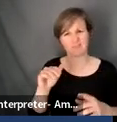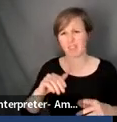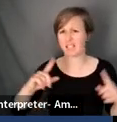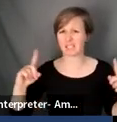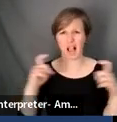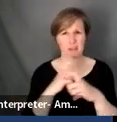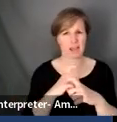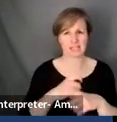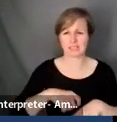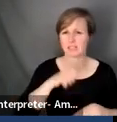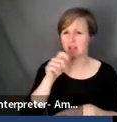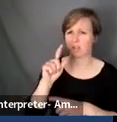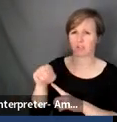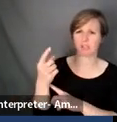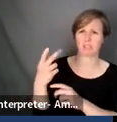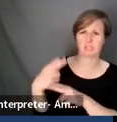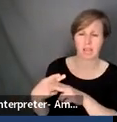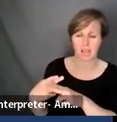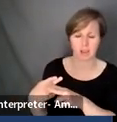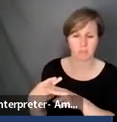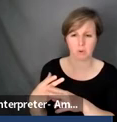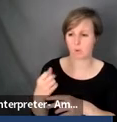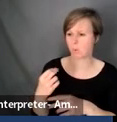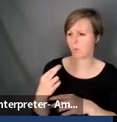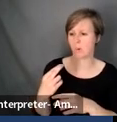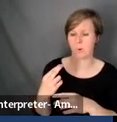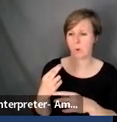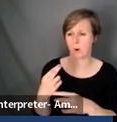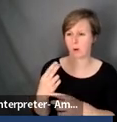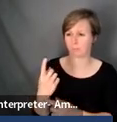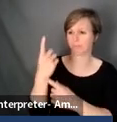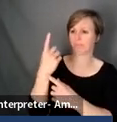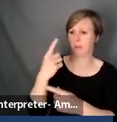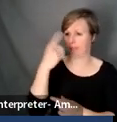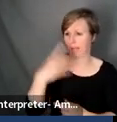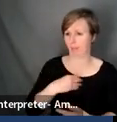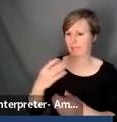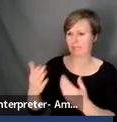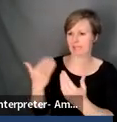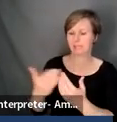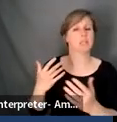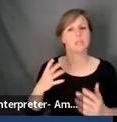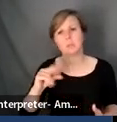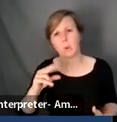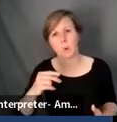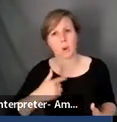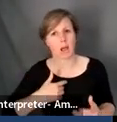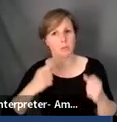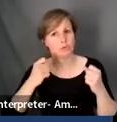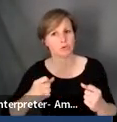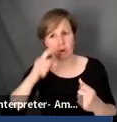binary. I am a strong believer of intersectionality, so I try to